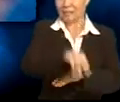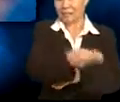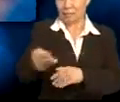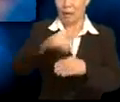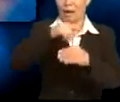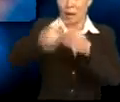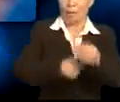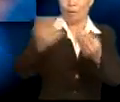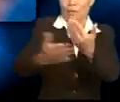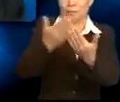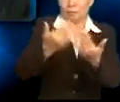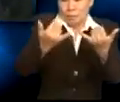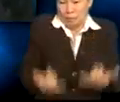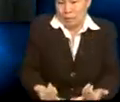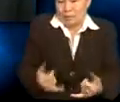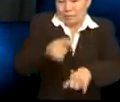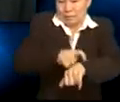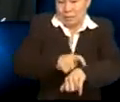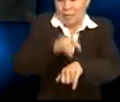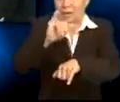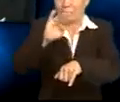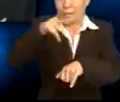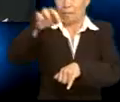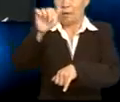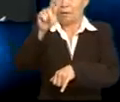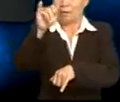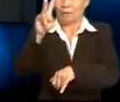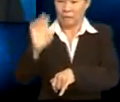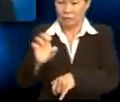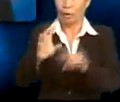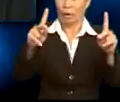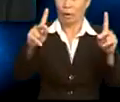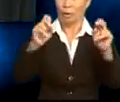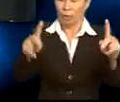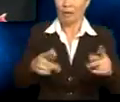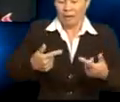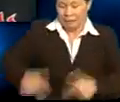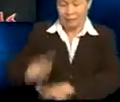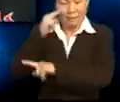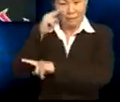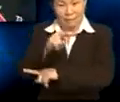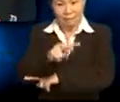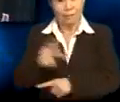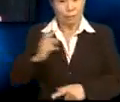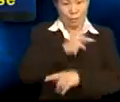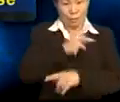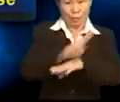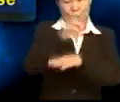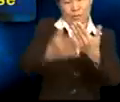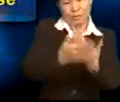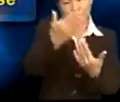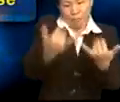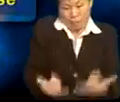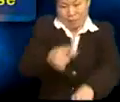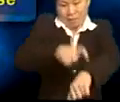the simple present tense. Gosh, an imperative, okay, okay. Okay, let's see. We use the